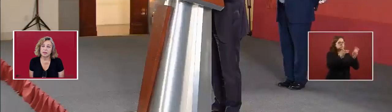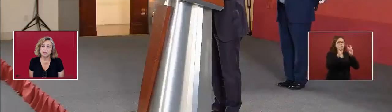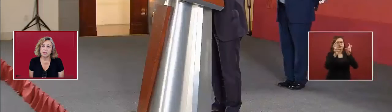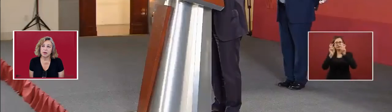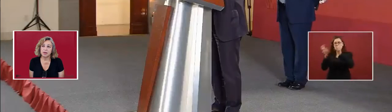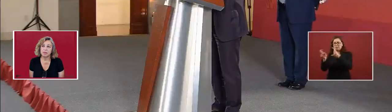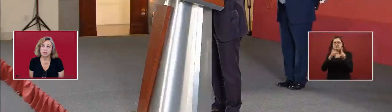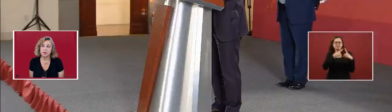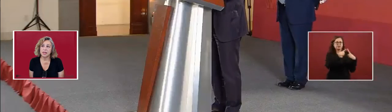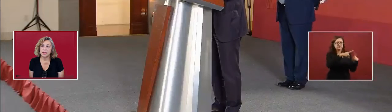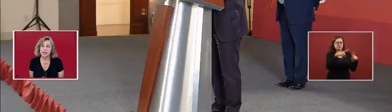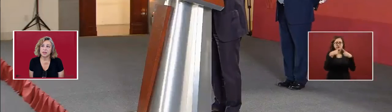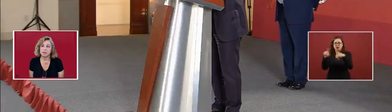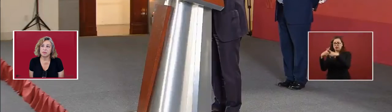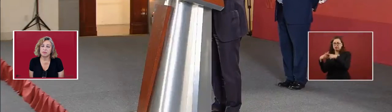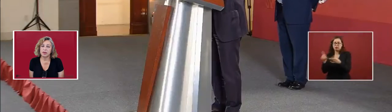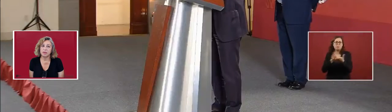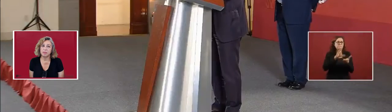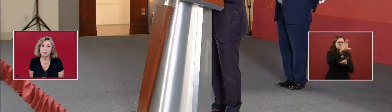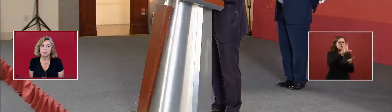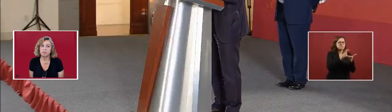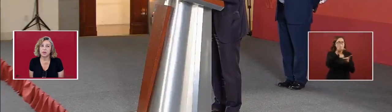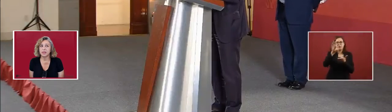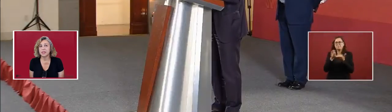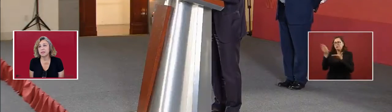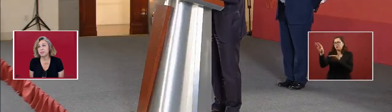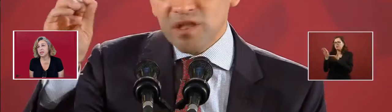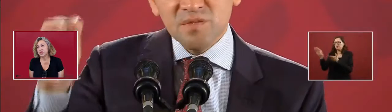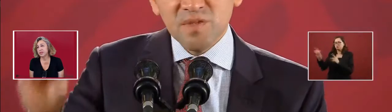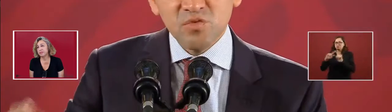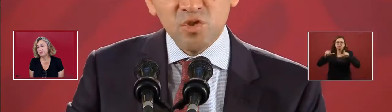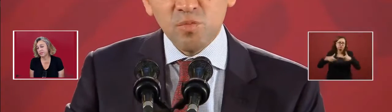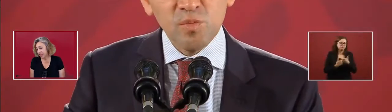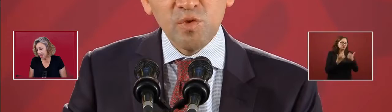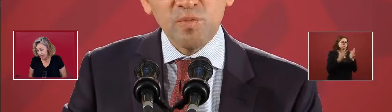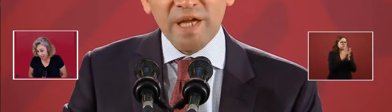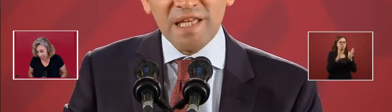Some are related to federal participation.